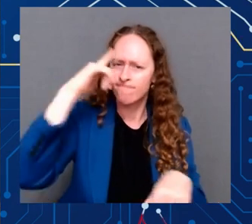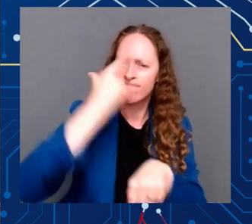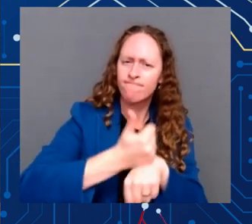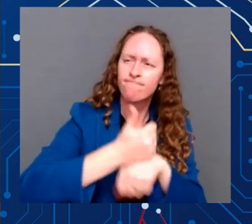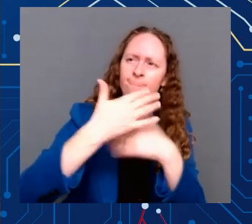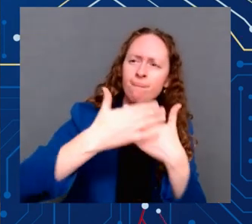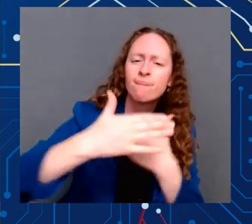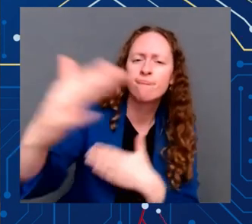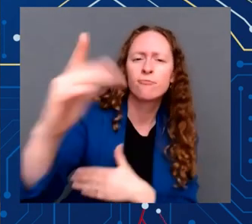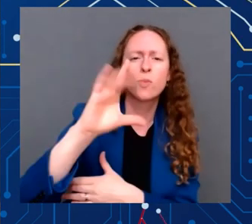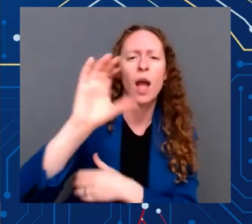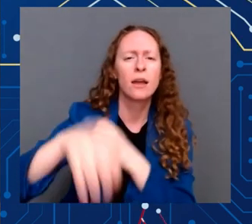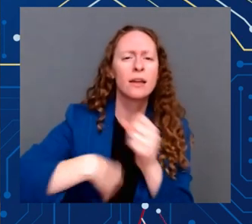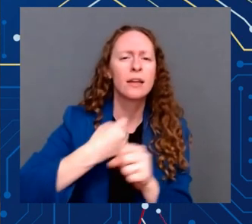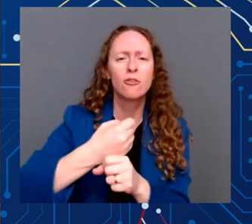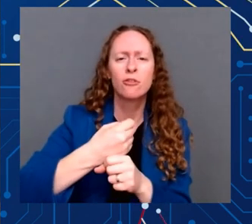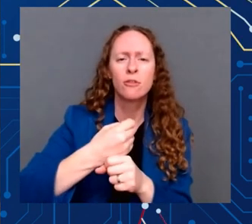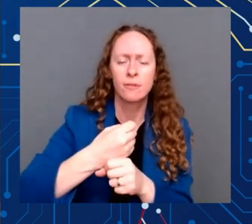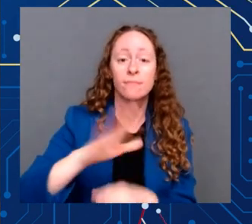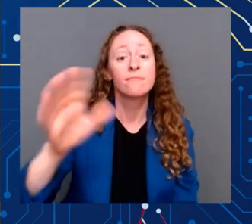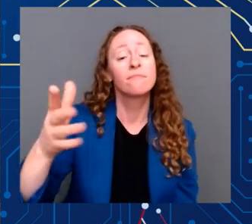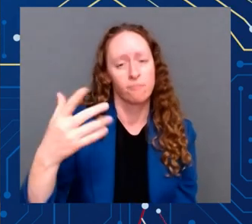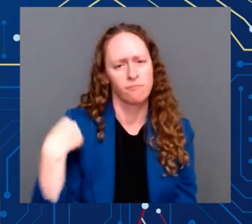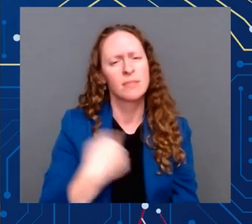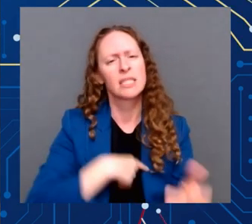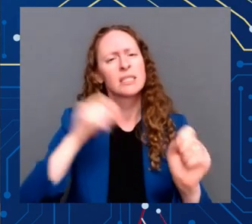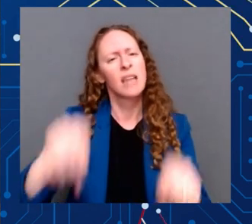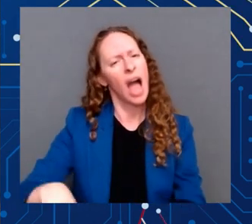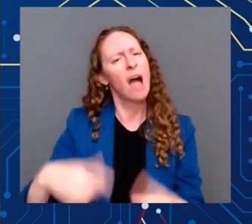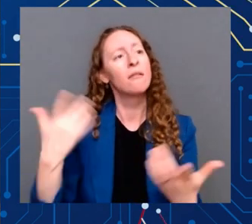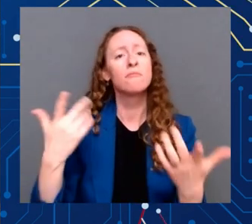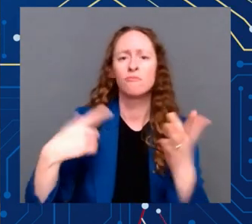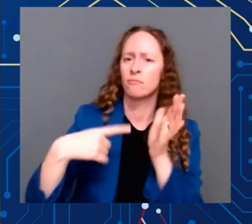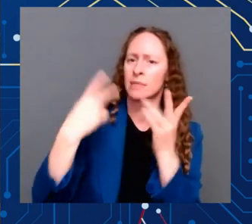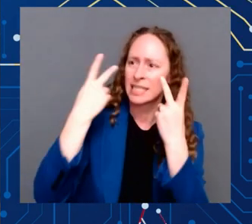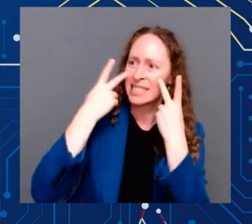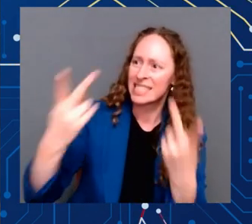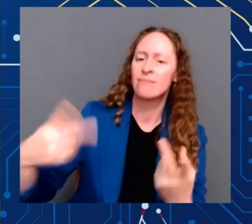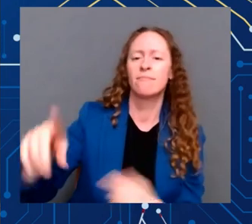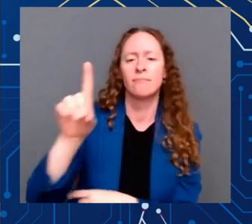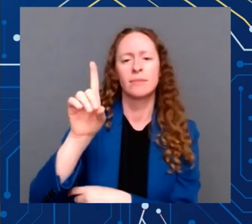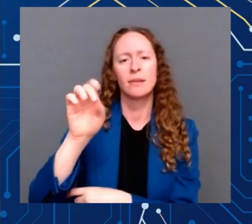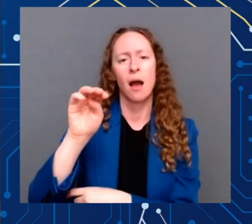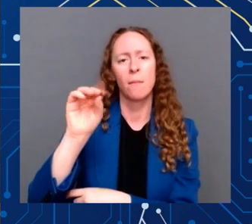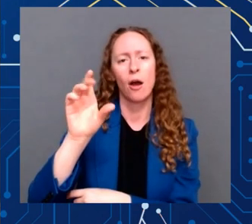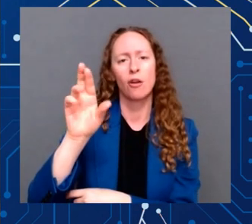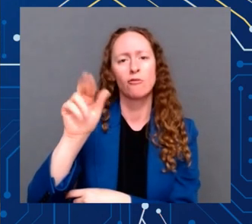democracy will always be the best system to govern in a tumultuous world.